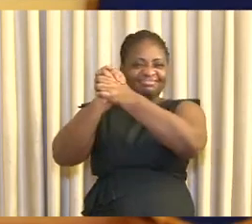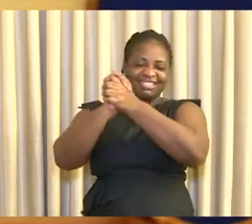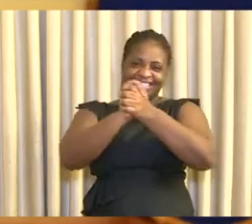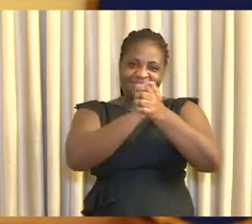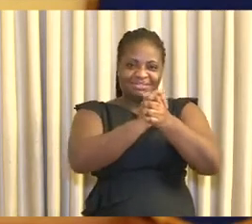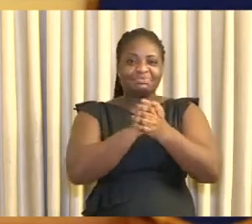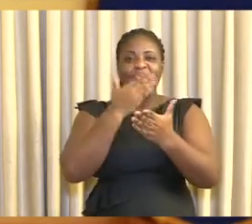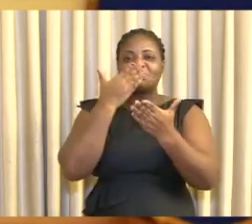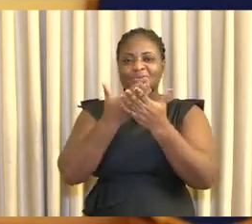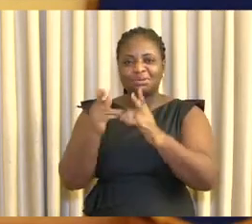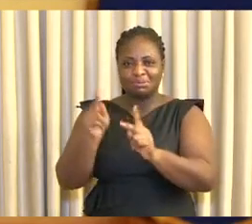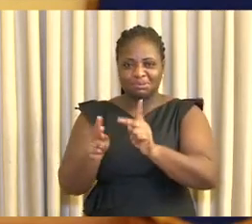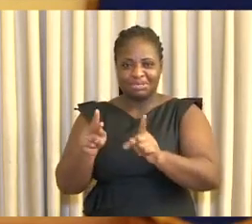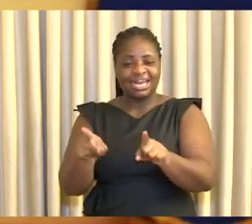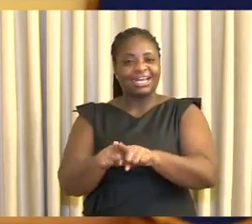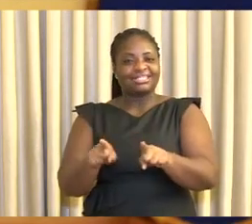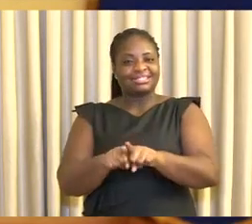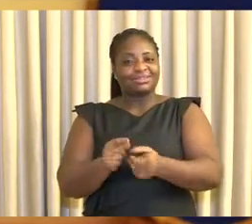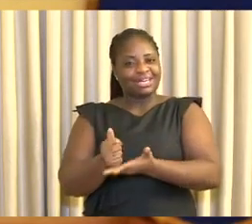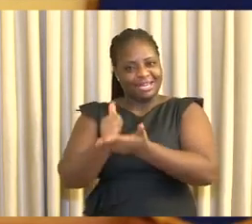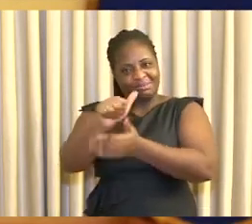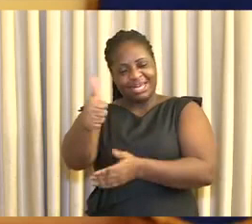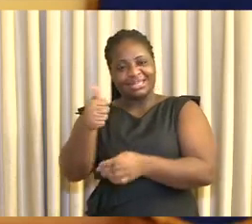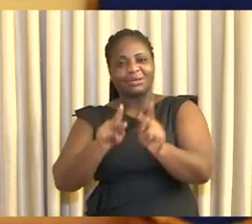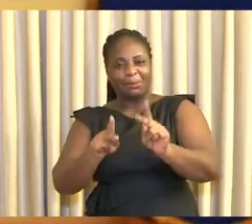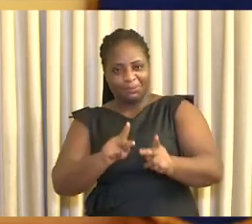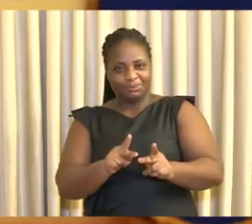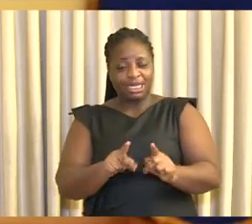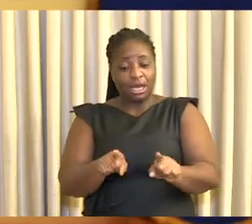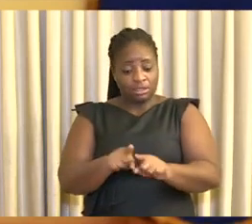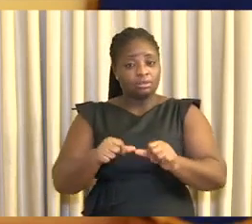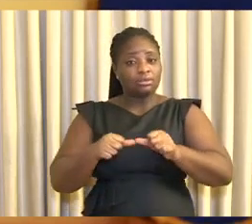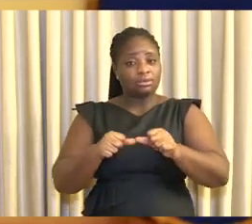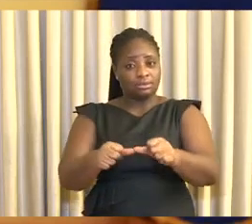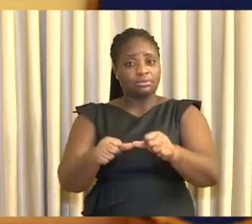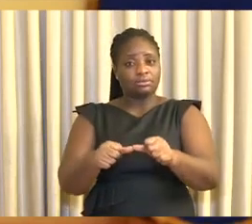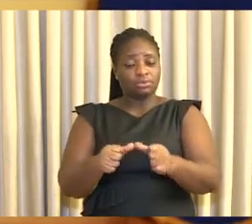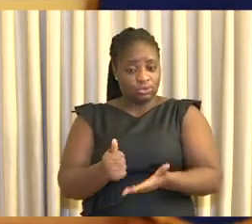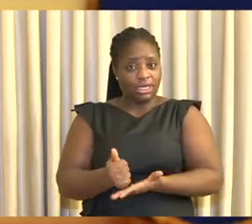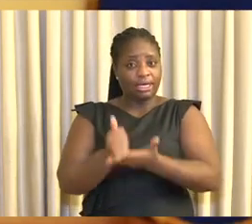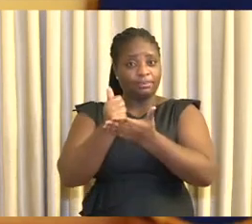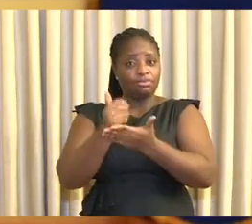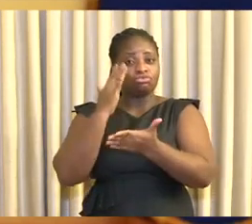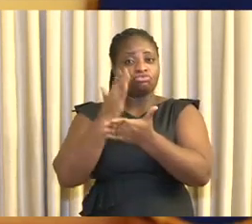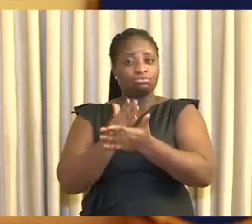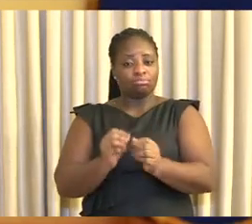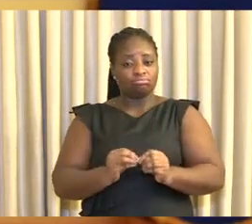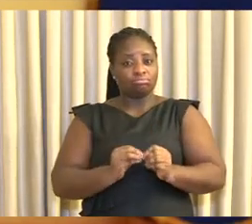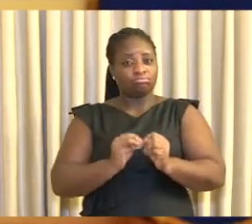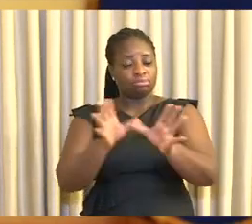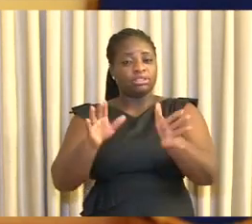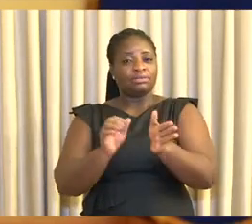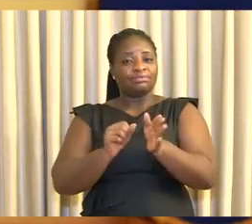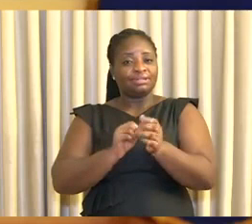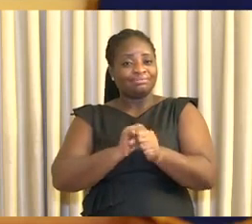it is imperative we plan to restore Ghana onto a sound economic footing and create a